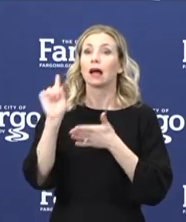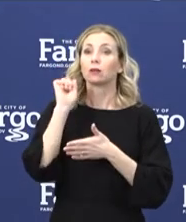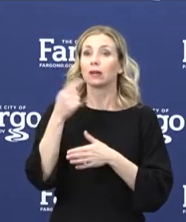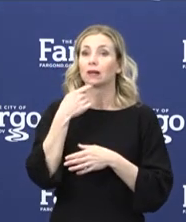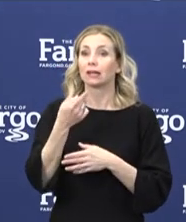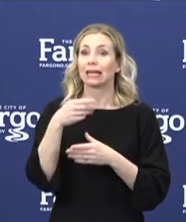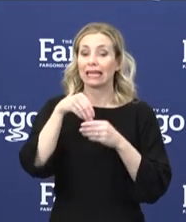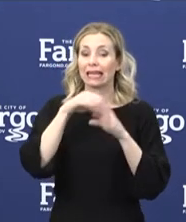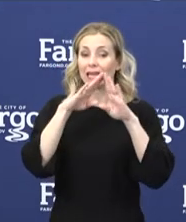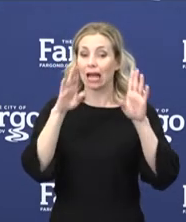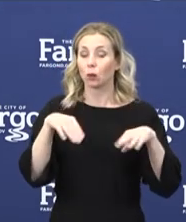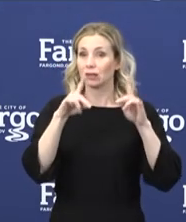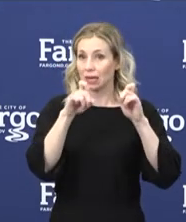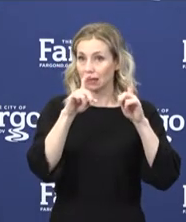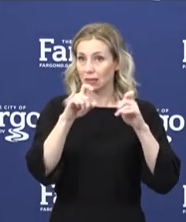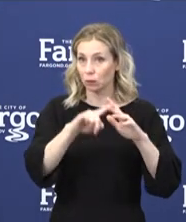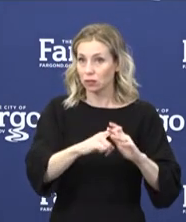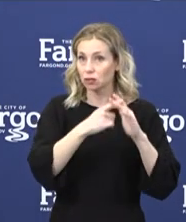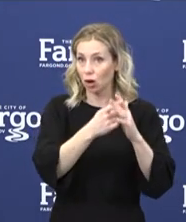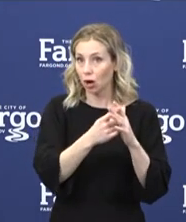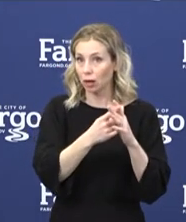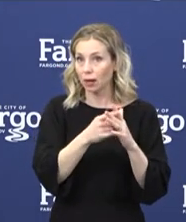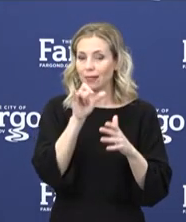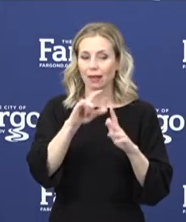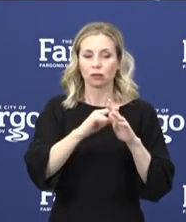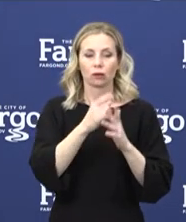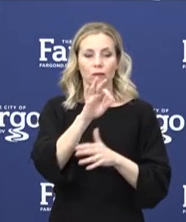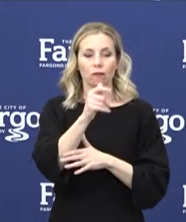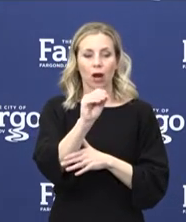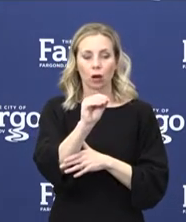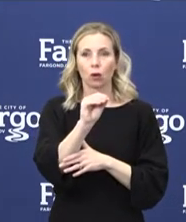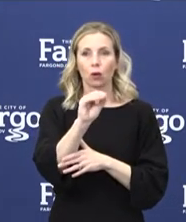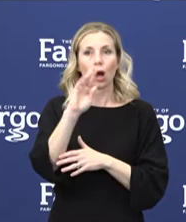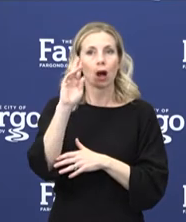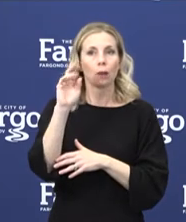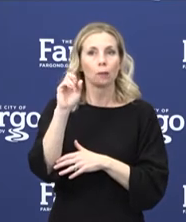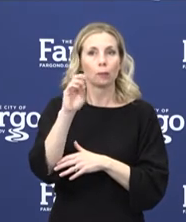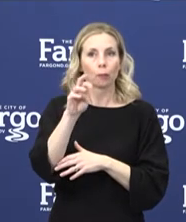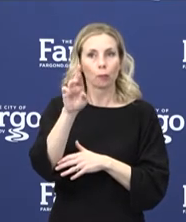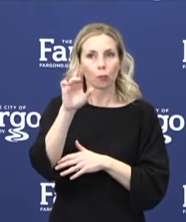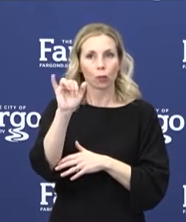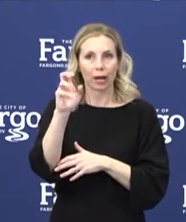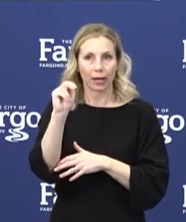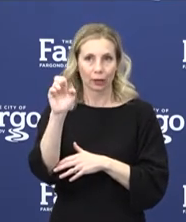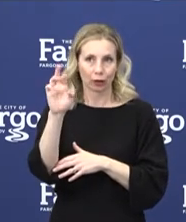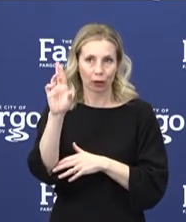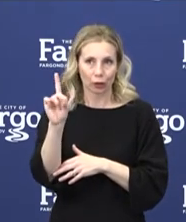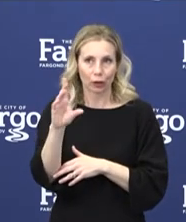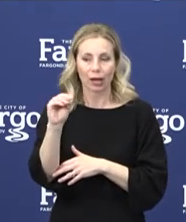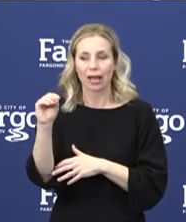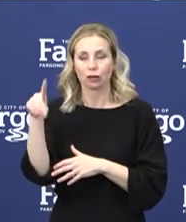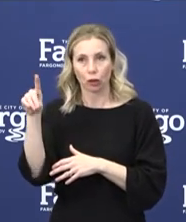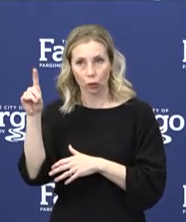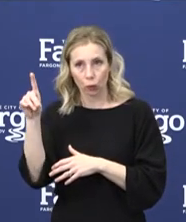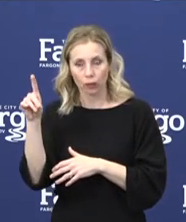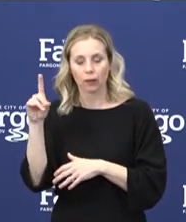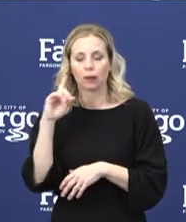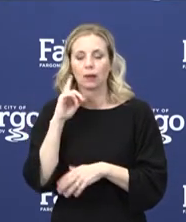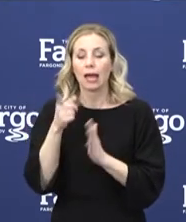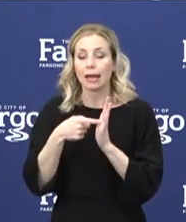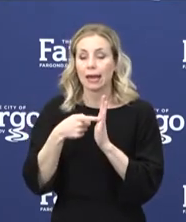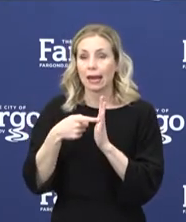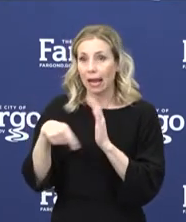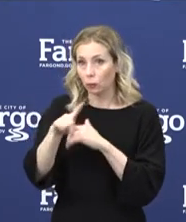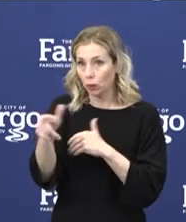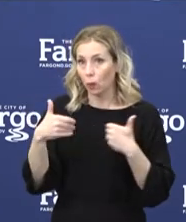Essentia as well. That started in Fargo, Brainerd, and Duluth. And next week, we're going to be rolling it out to a couple of our divisional sites. We'll